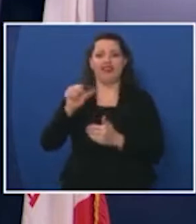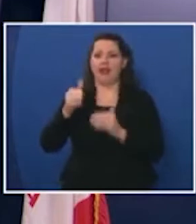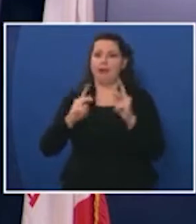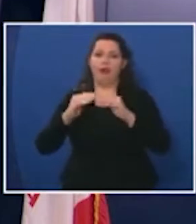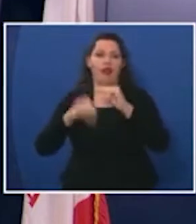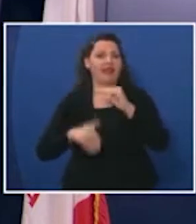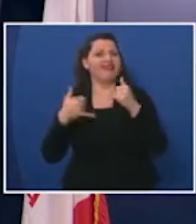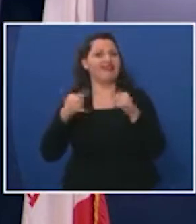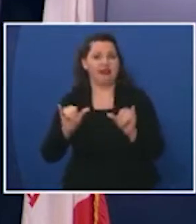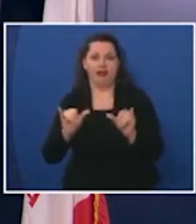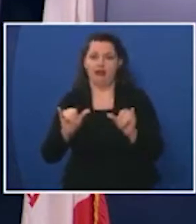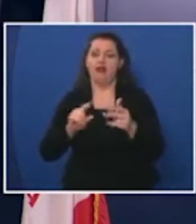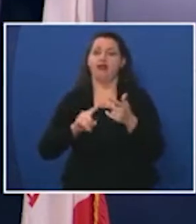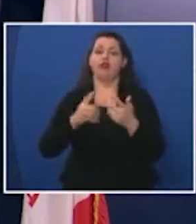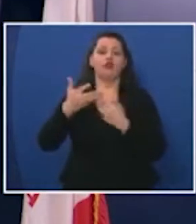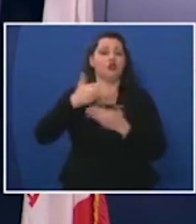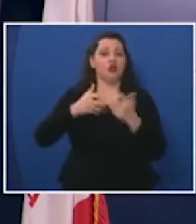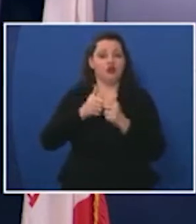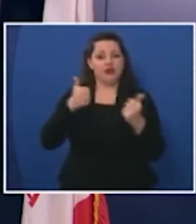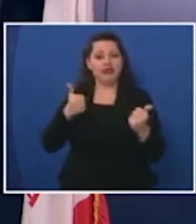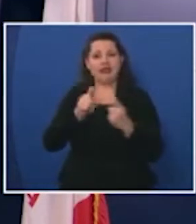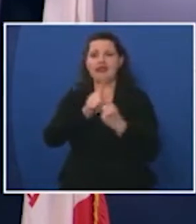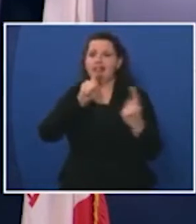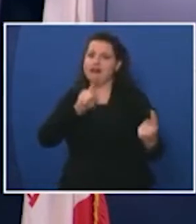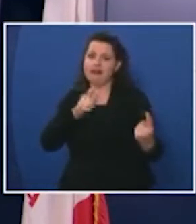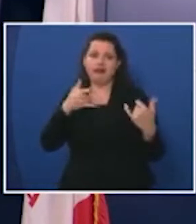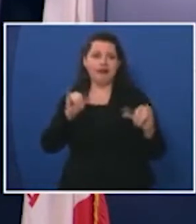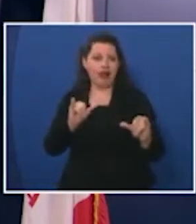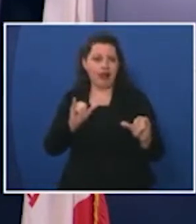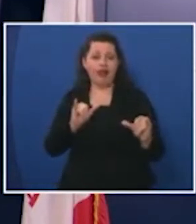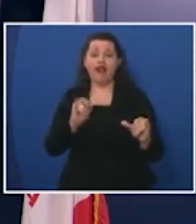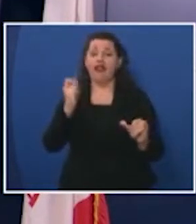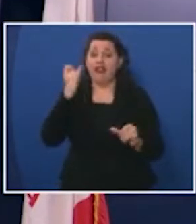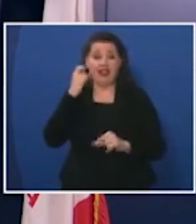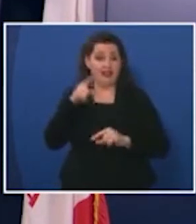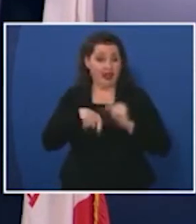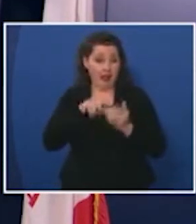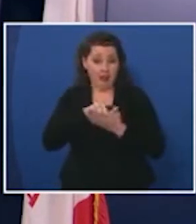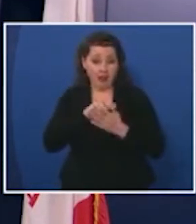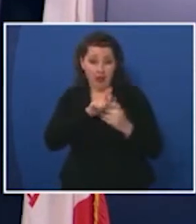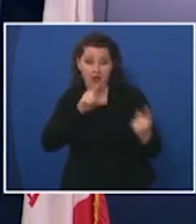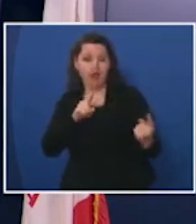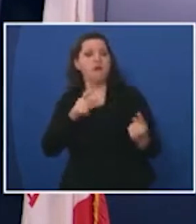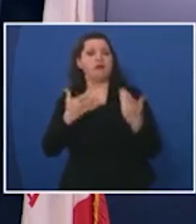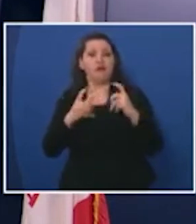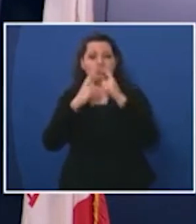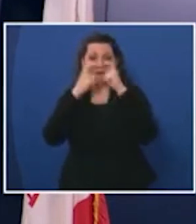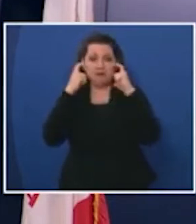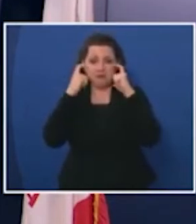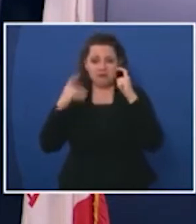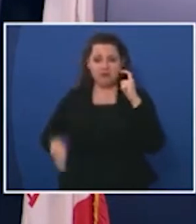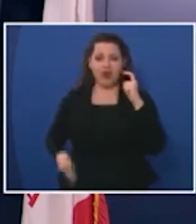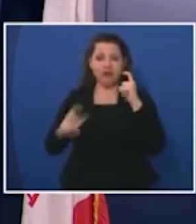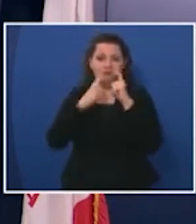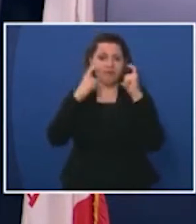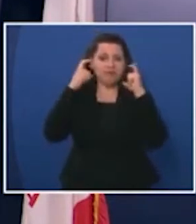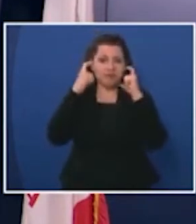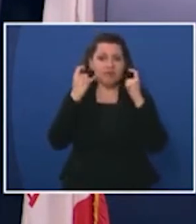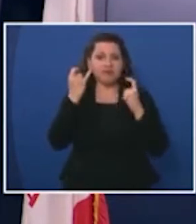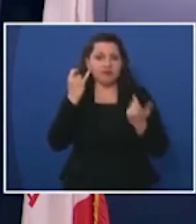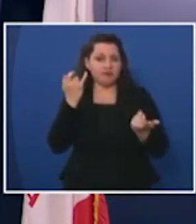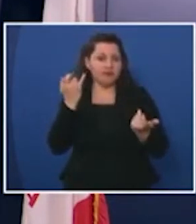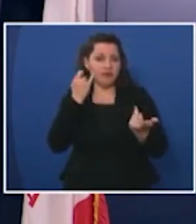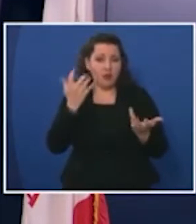less you need to practice social distancing when you go out in public if you can't social distance you might want to have a face mask with you so that you can put that on